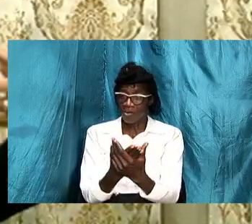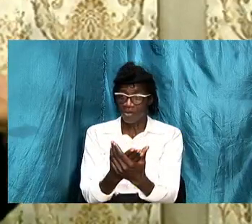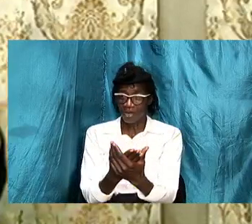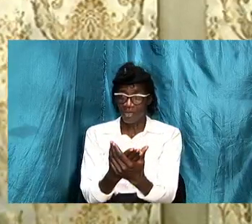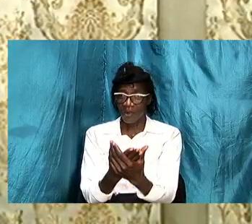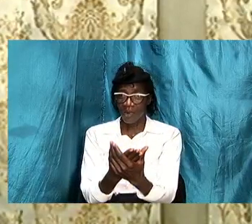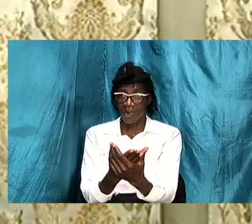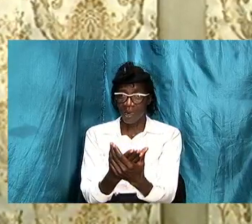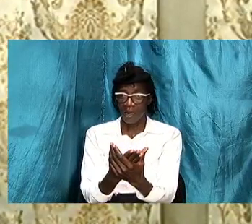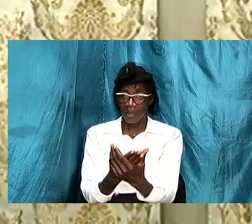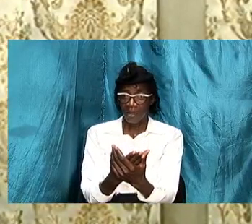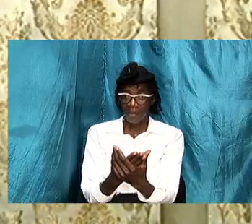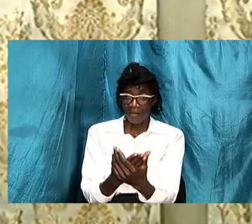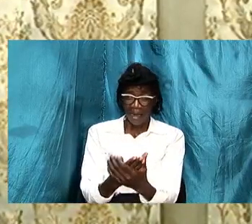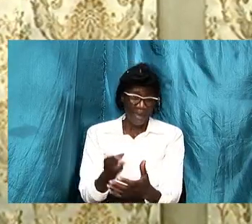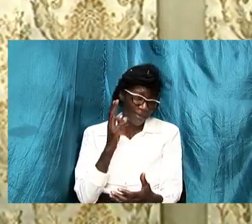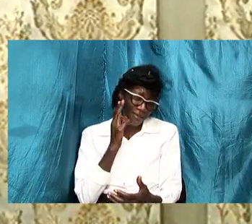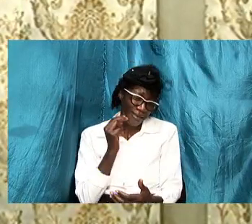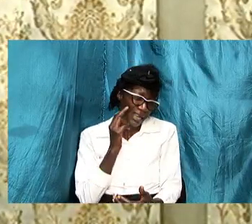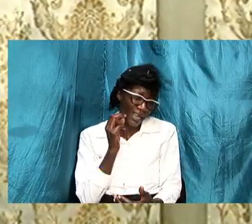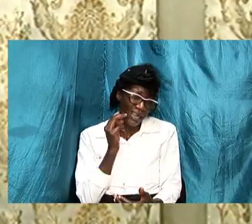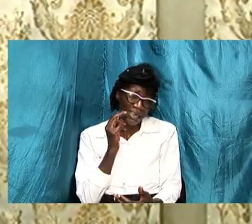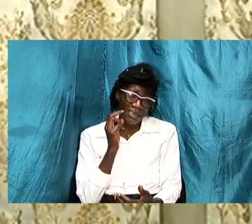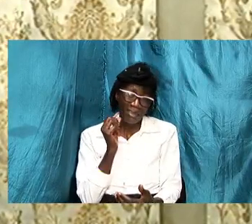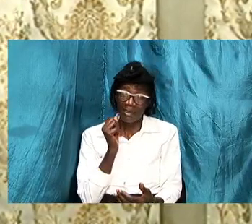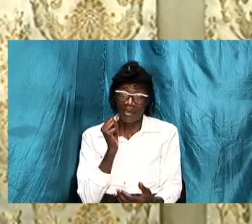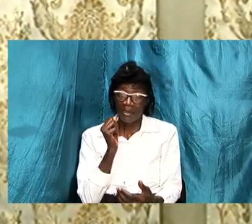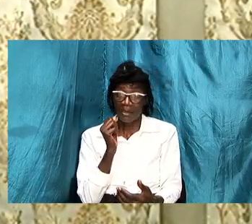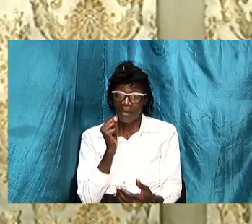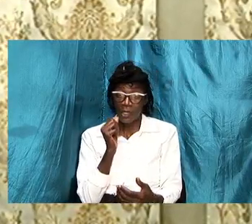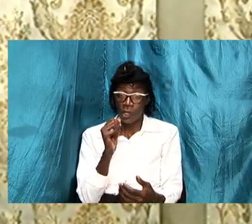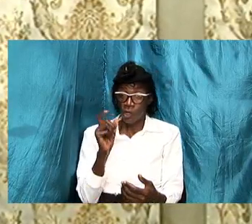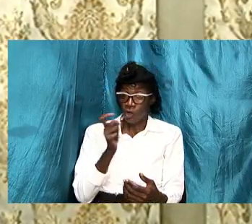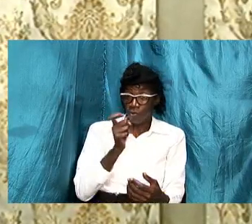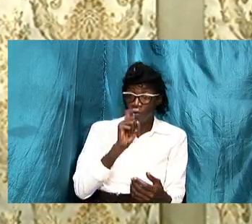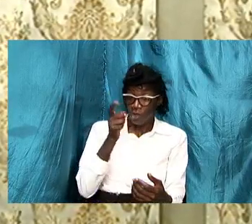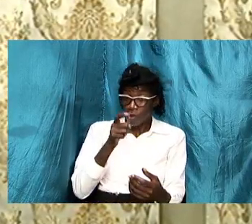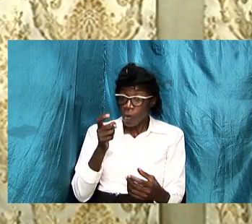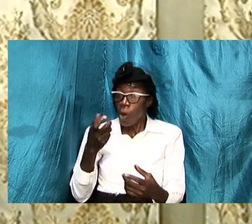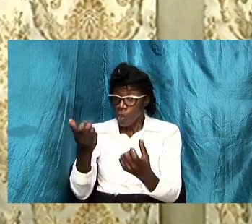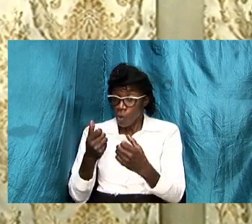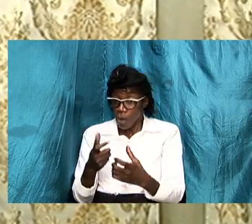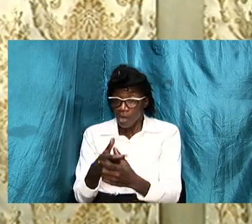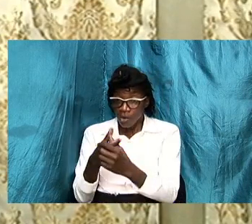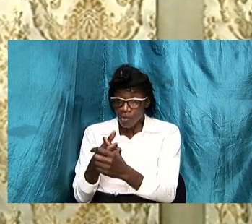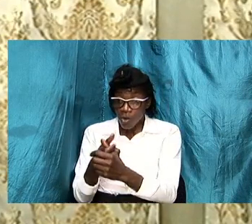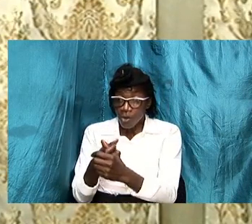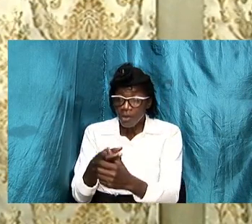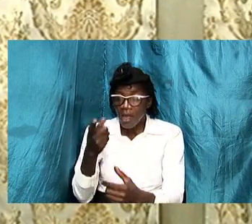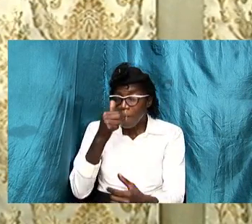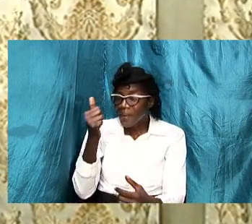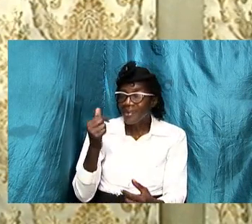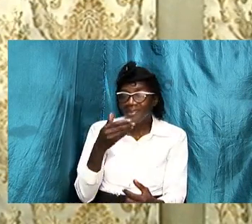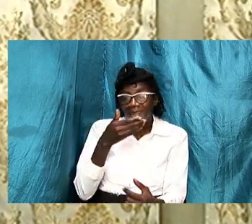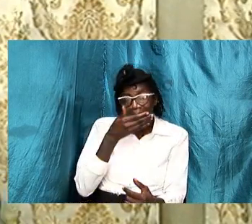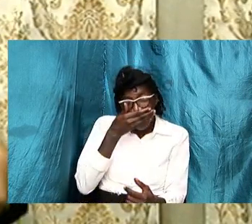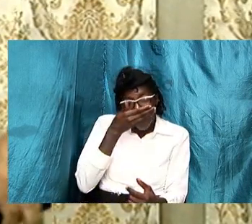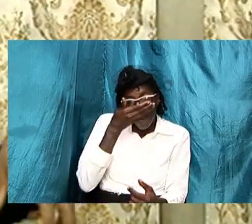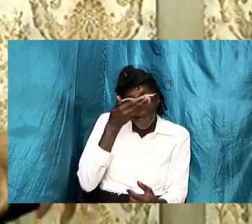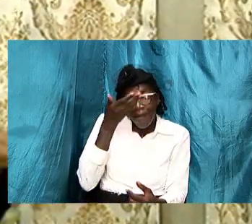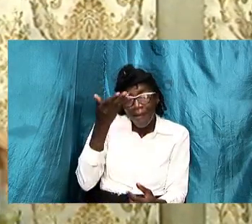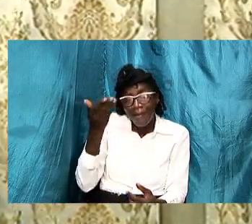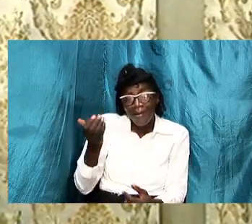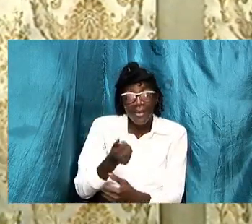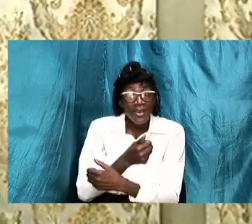to be attractive if it is going to be somewhere where we want to run to be because the fragrance is lovely and